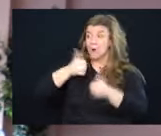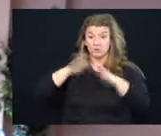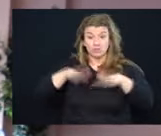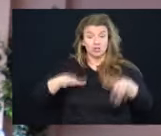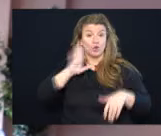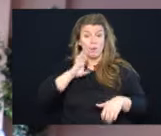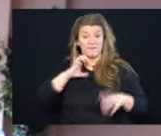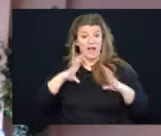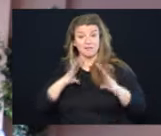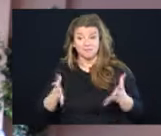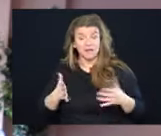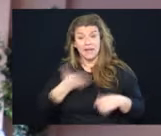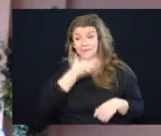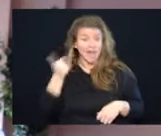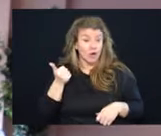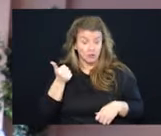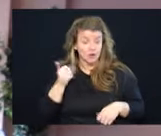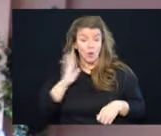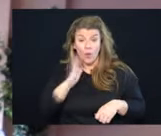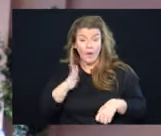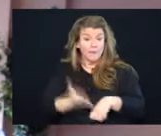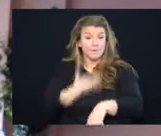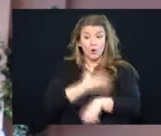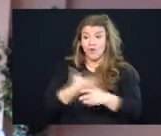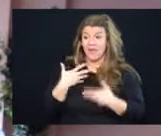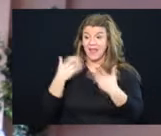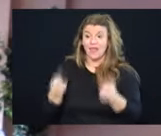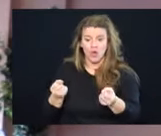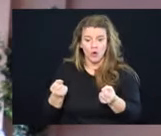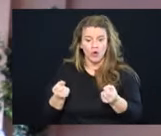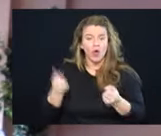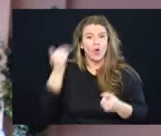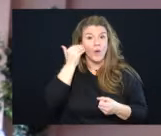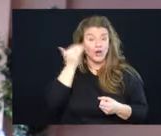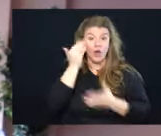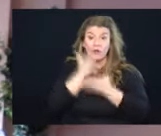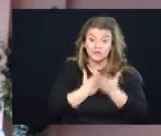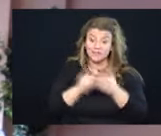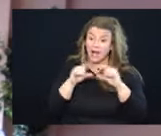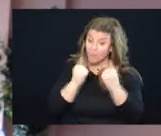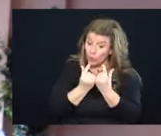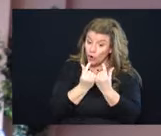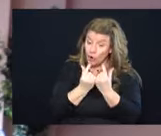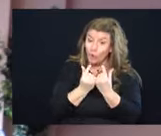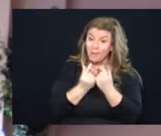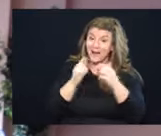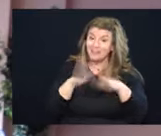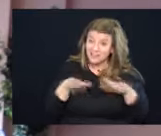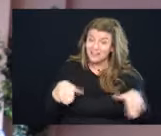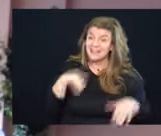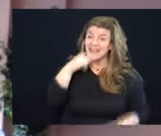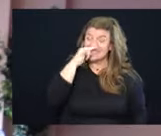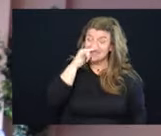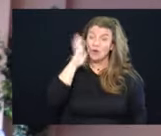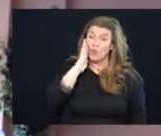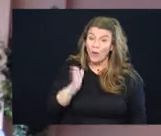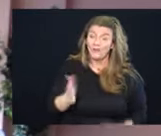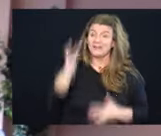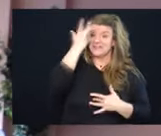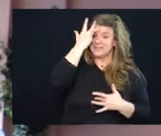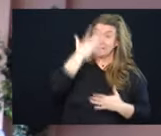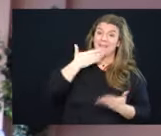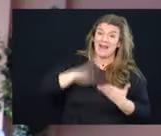okay and get better from this infection, we know that there's a group of children that may get very, very sick from this. So right now,